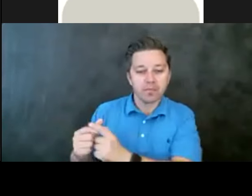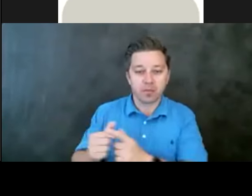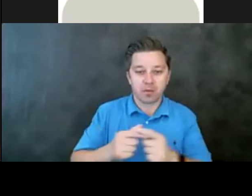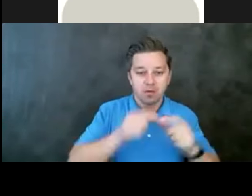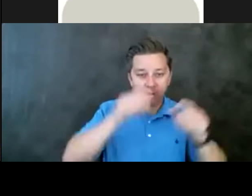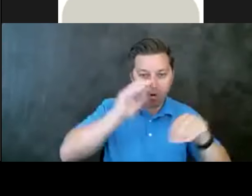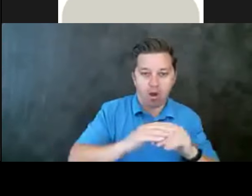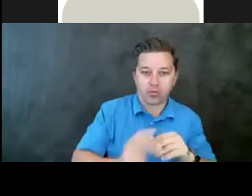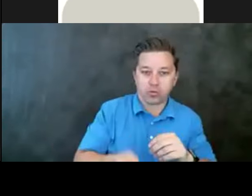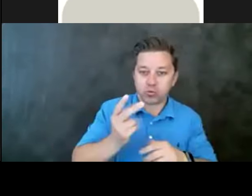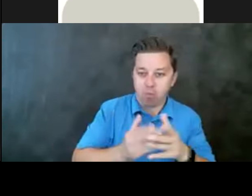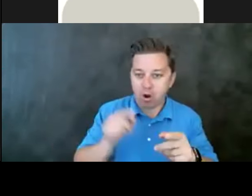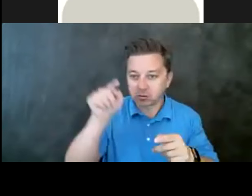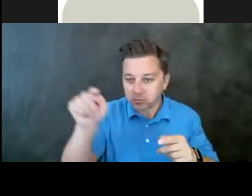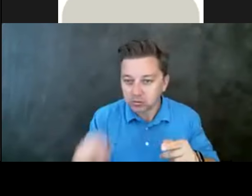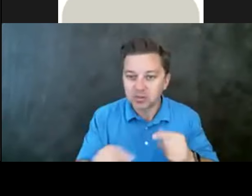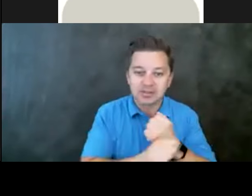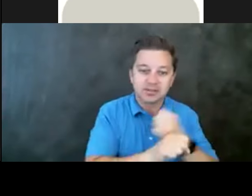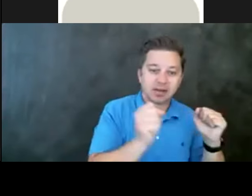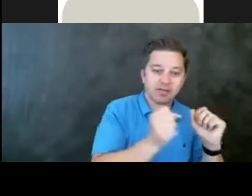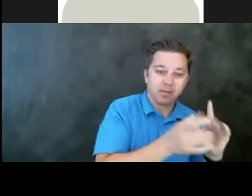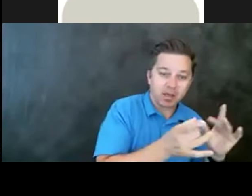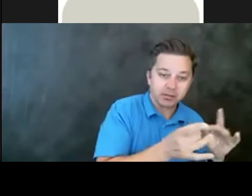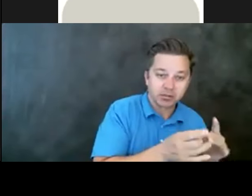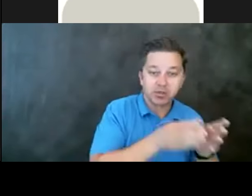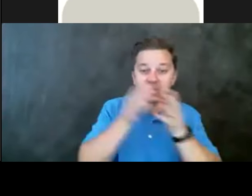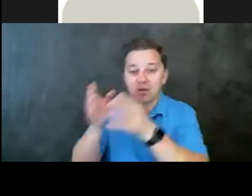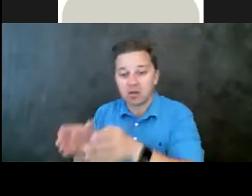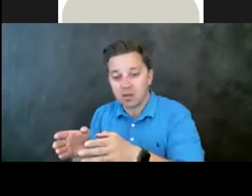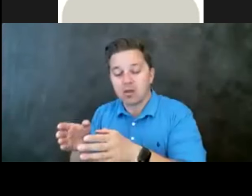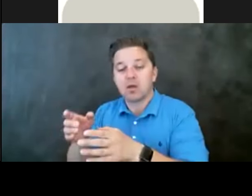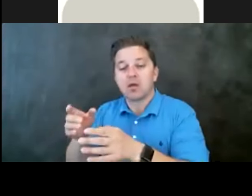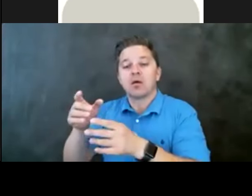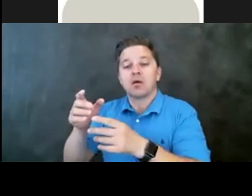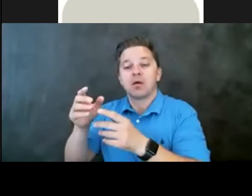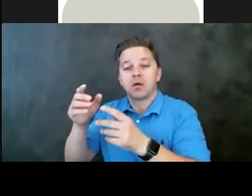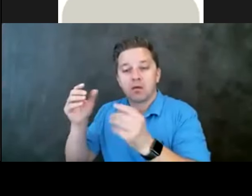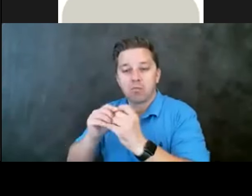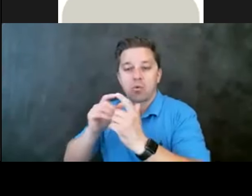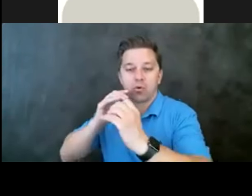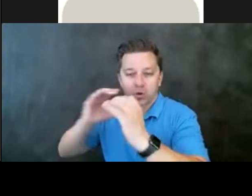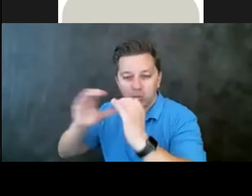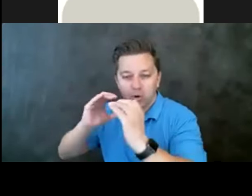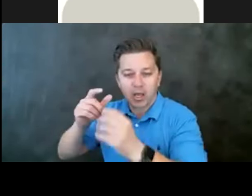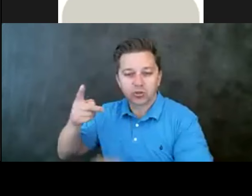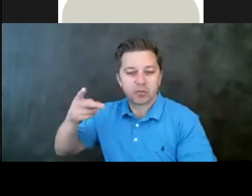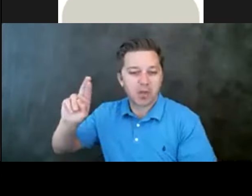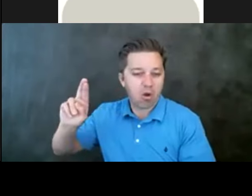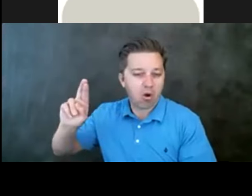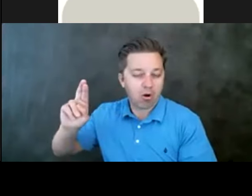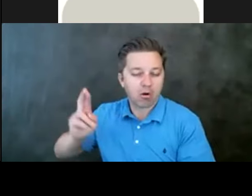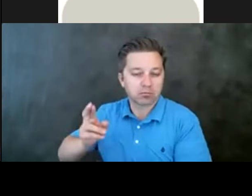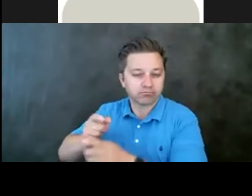pieces of the self, the safe messaging, and then, um, the, the more, uh, communications PR component.